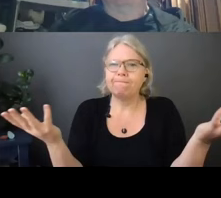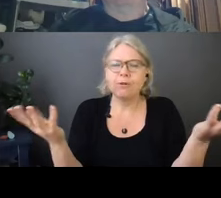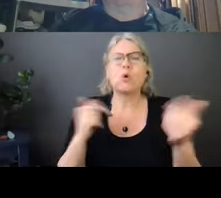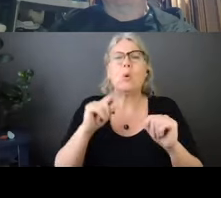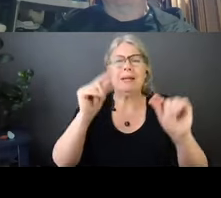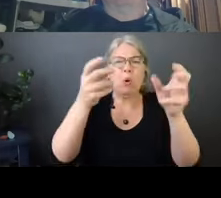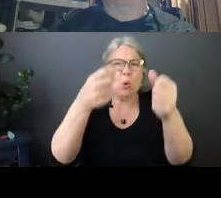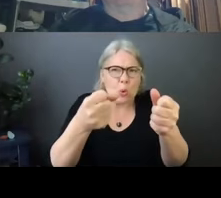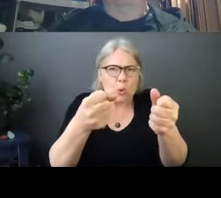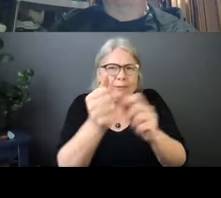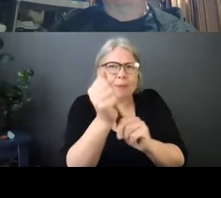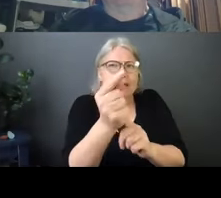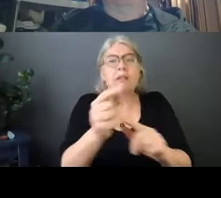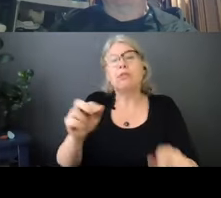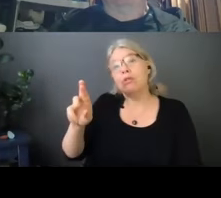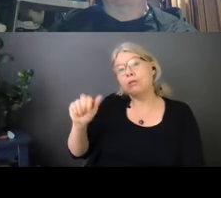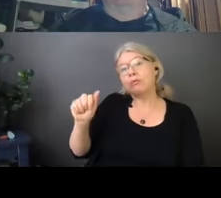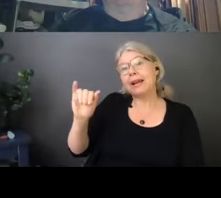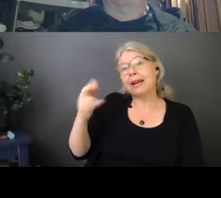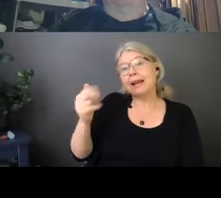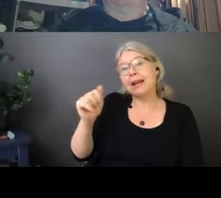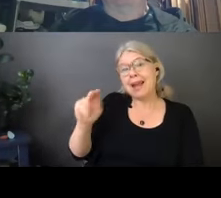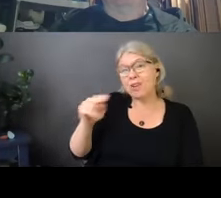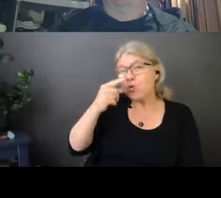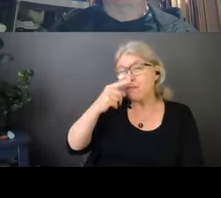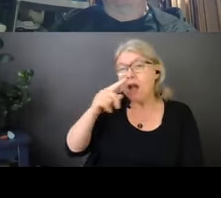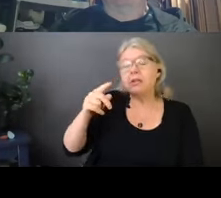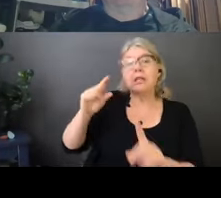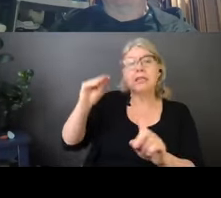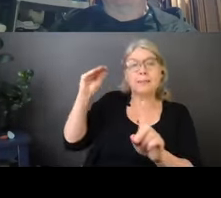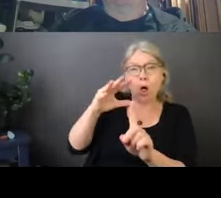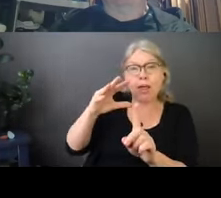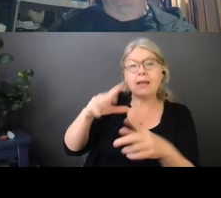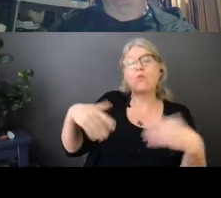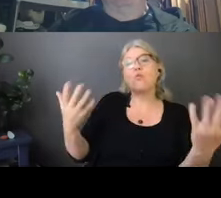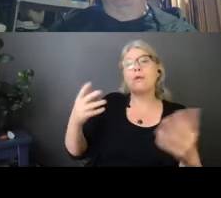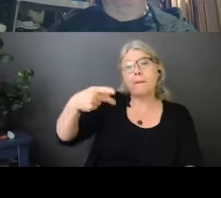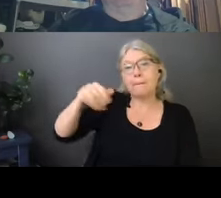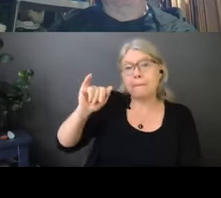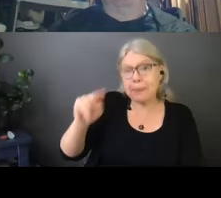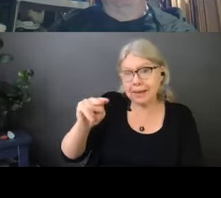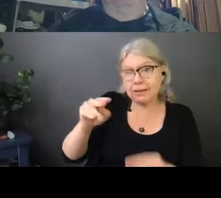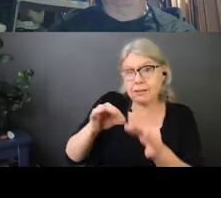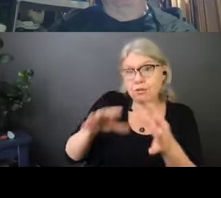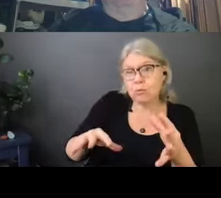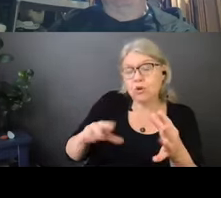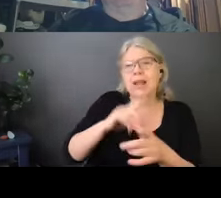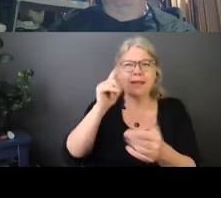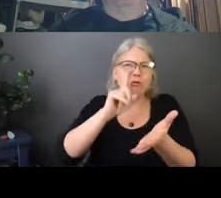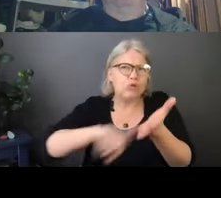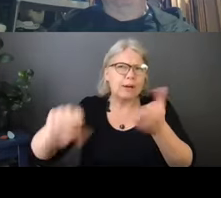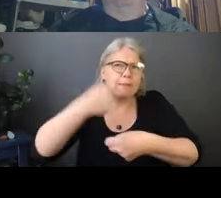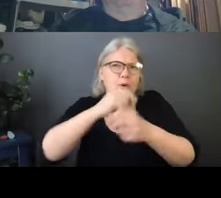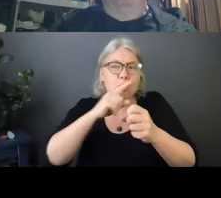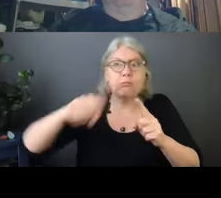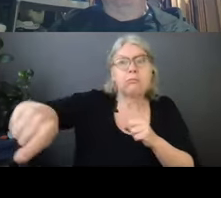just wondering, Rahan, if you could pin or spotlight the interpreters, and then we can just check to make sure that